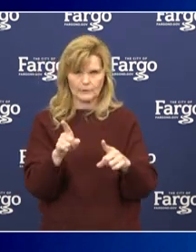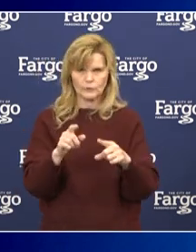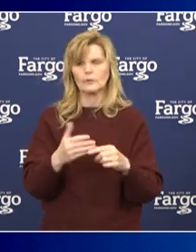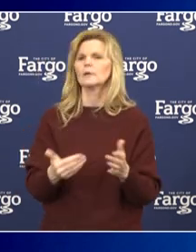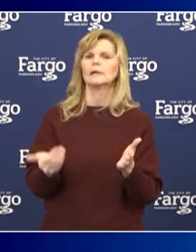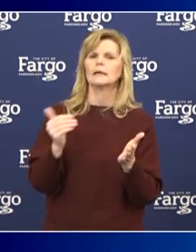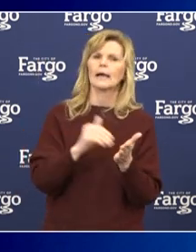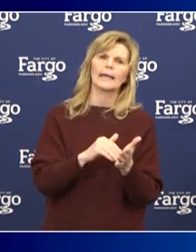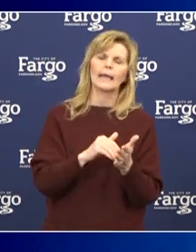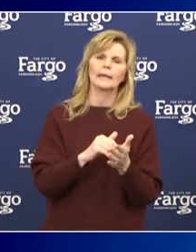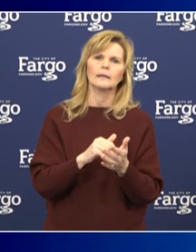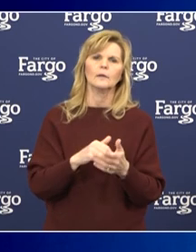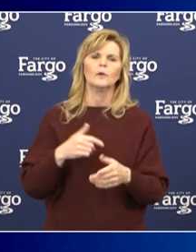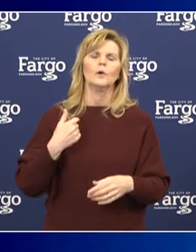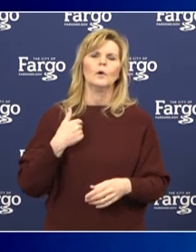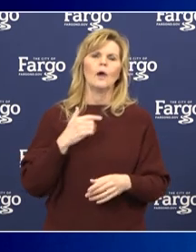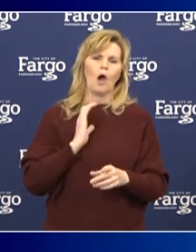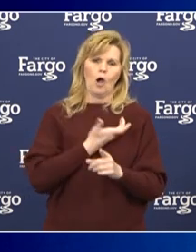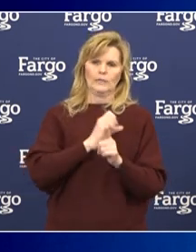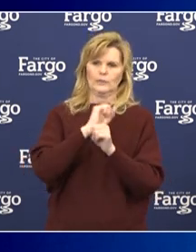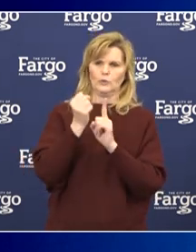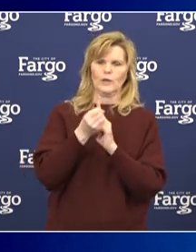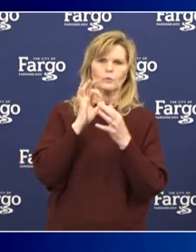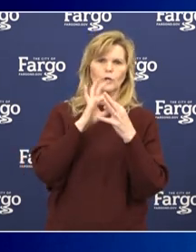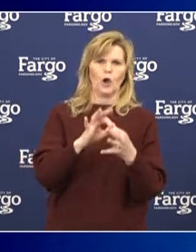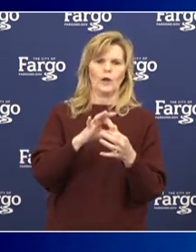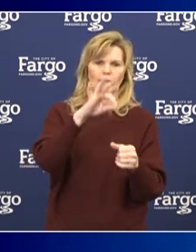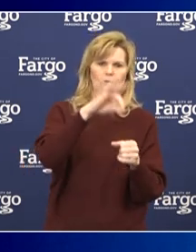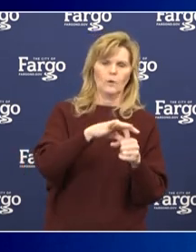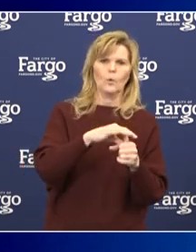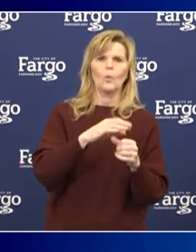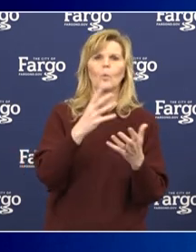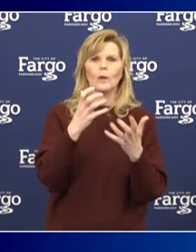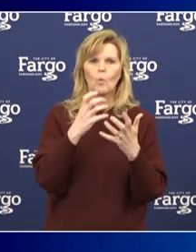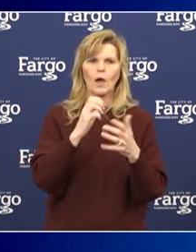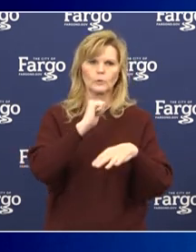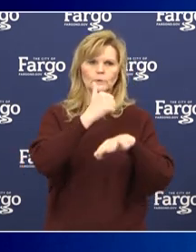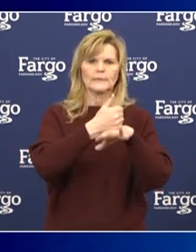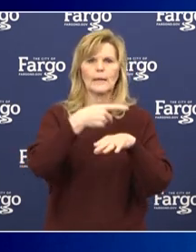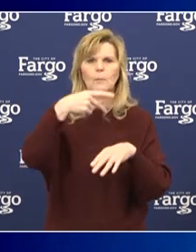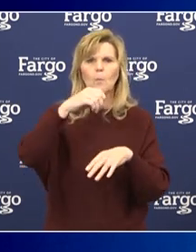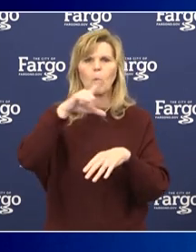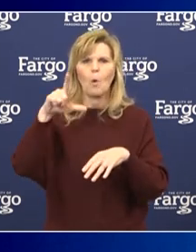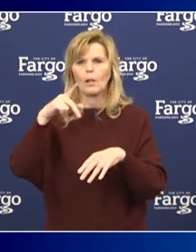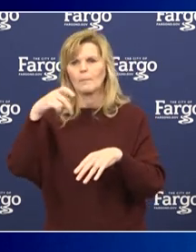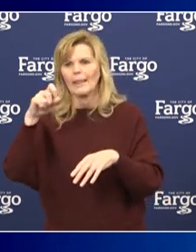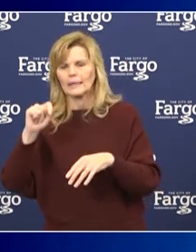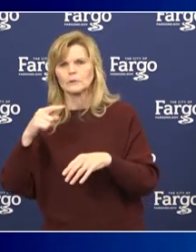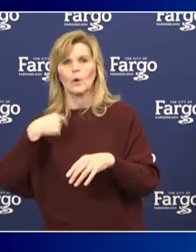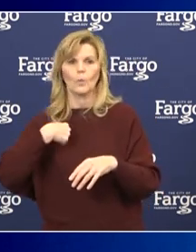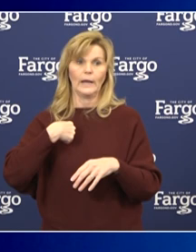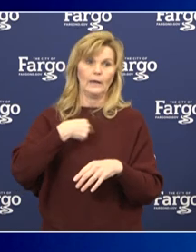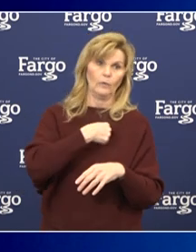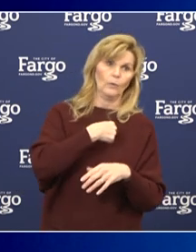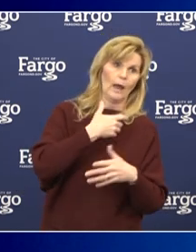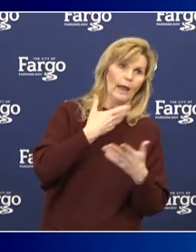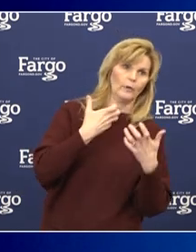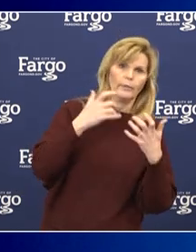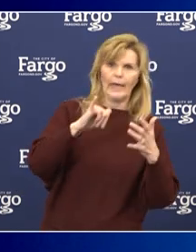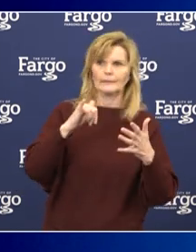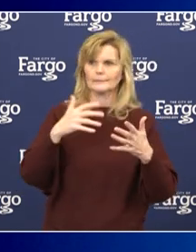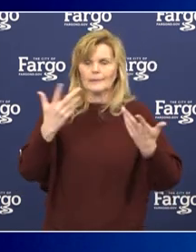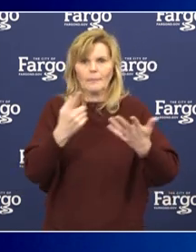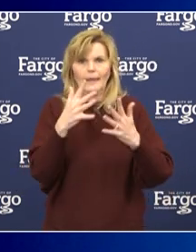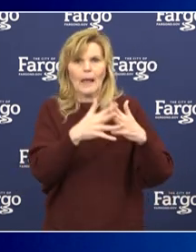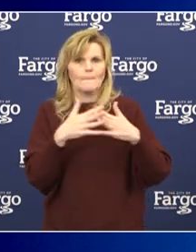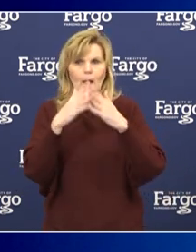situation we're in regarding elections. Obviously, we want to be able to go to a polling place. I do, you do, it's just something that's American. It's something that